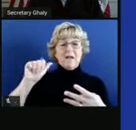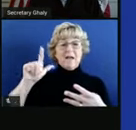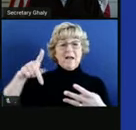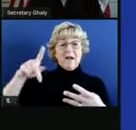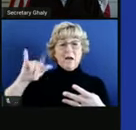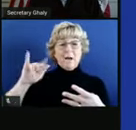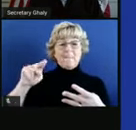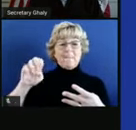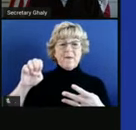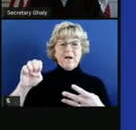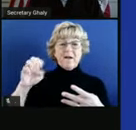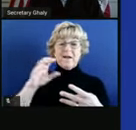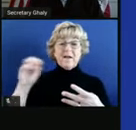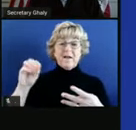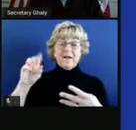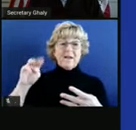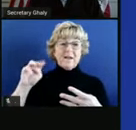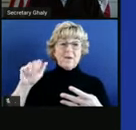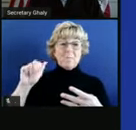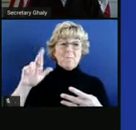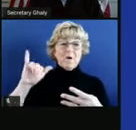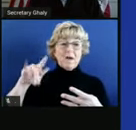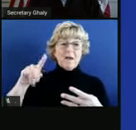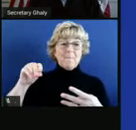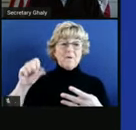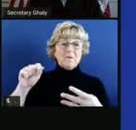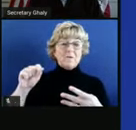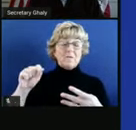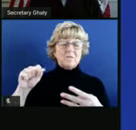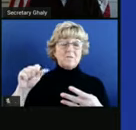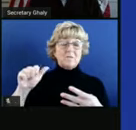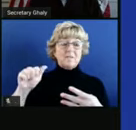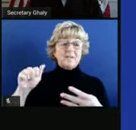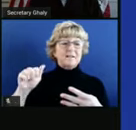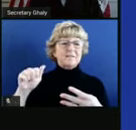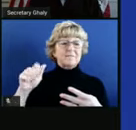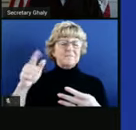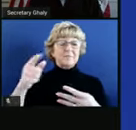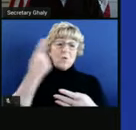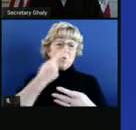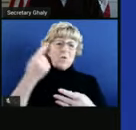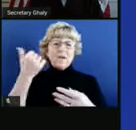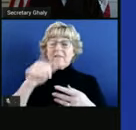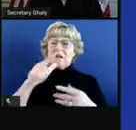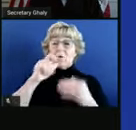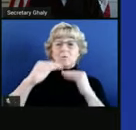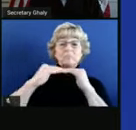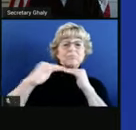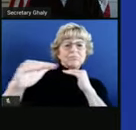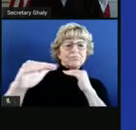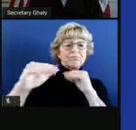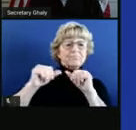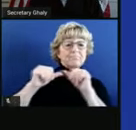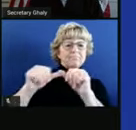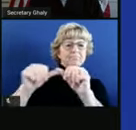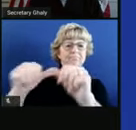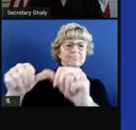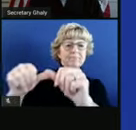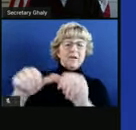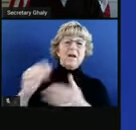of you may wonder, well, are any counties sort of holding steady and making some progress? We have some counties that